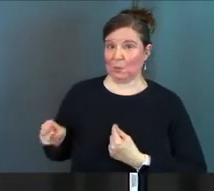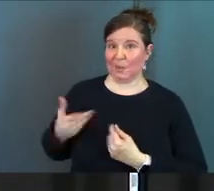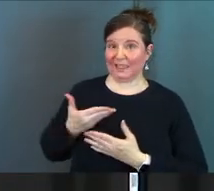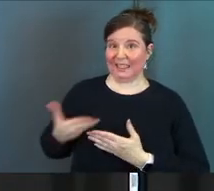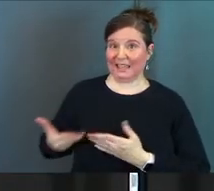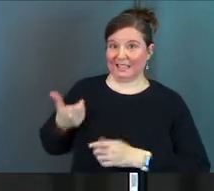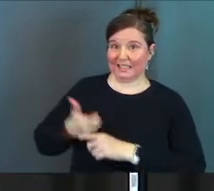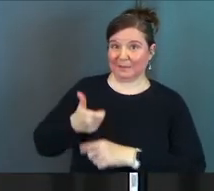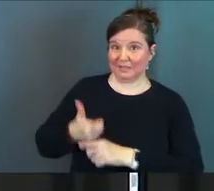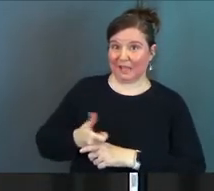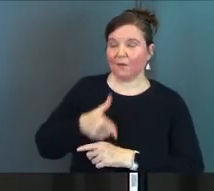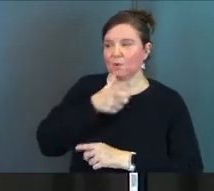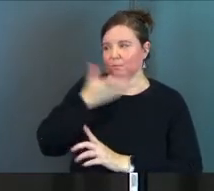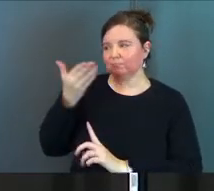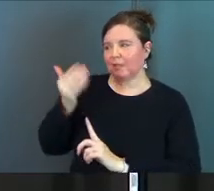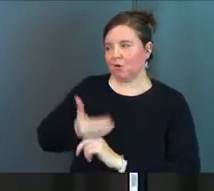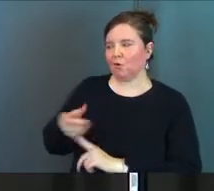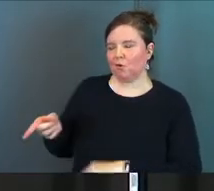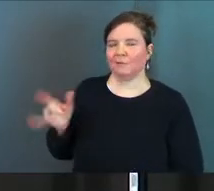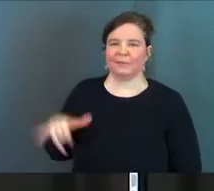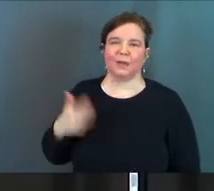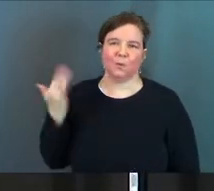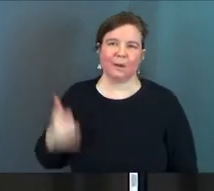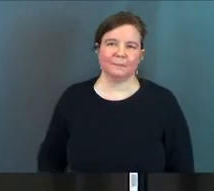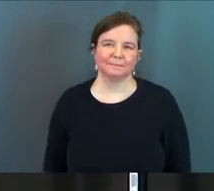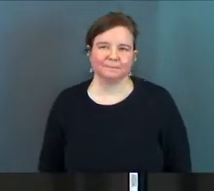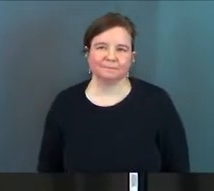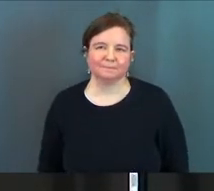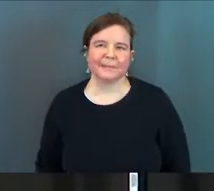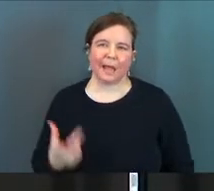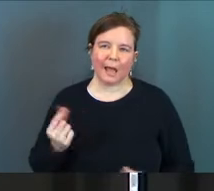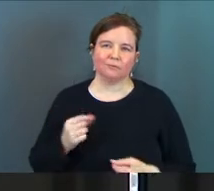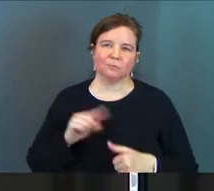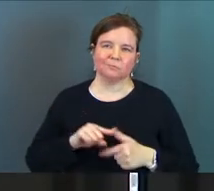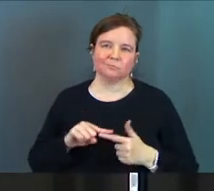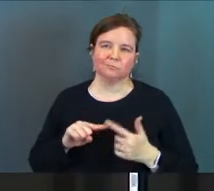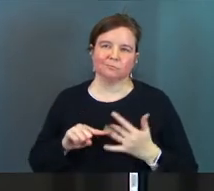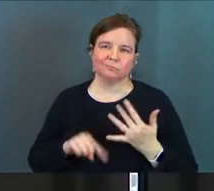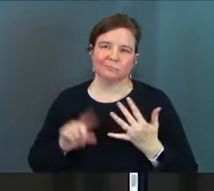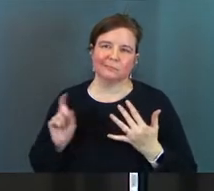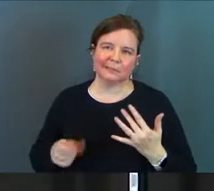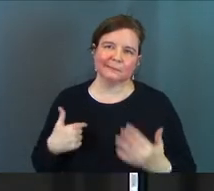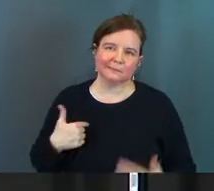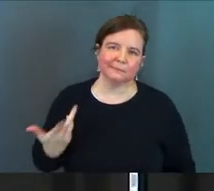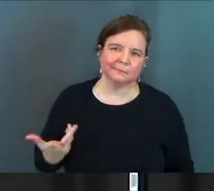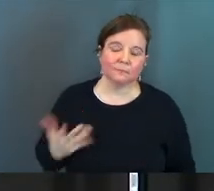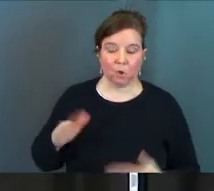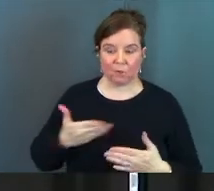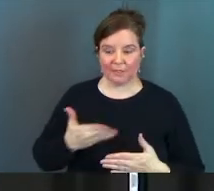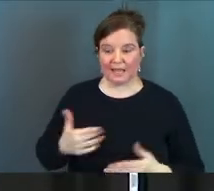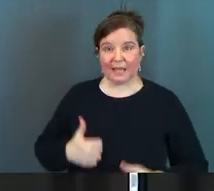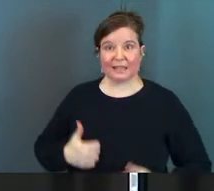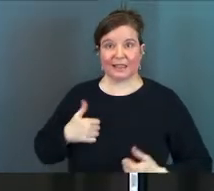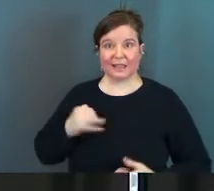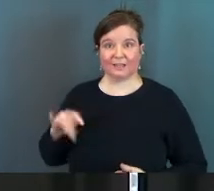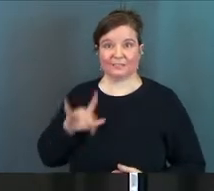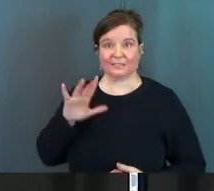did that made them who they are. It's all the stuff. It's all that